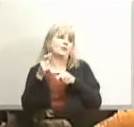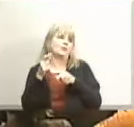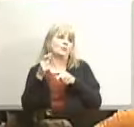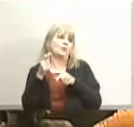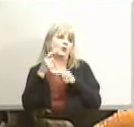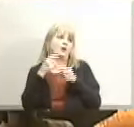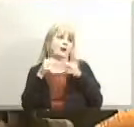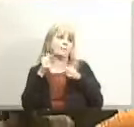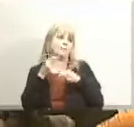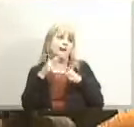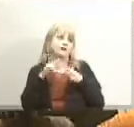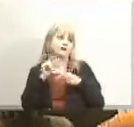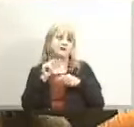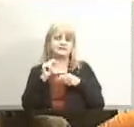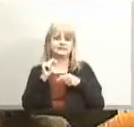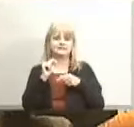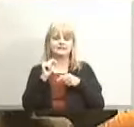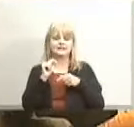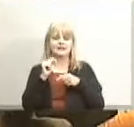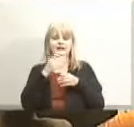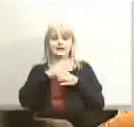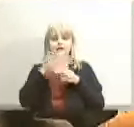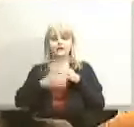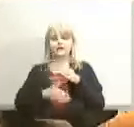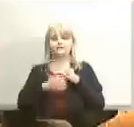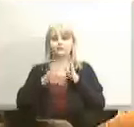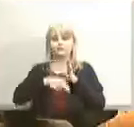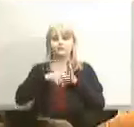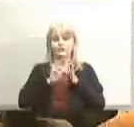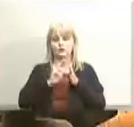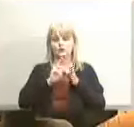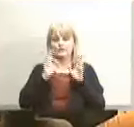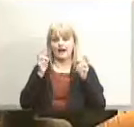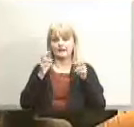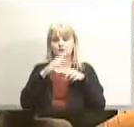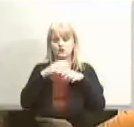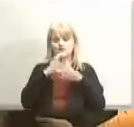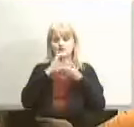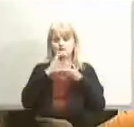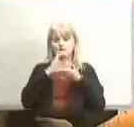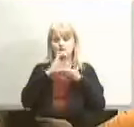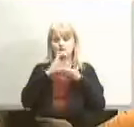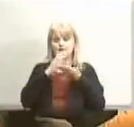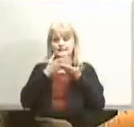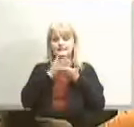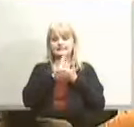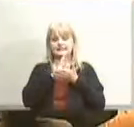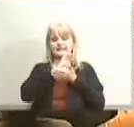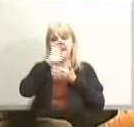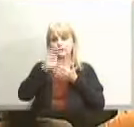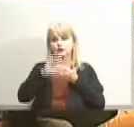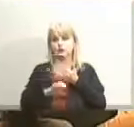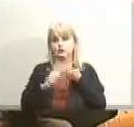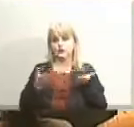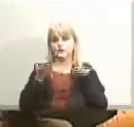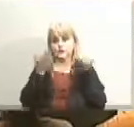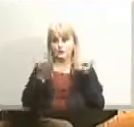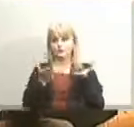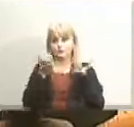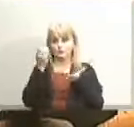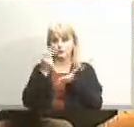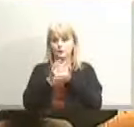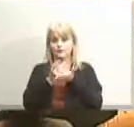that concludes the review of items on the consent calendar um so is there a motion to approve the consent